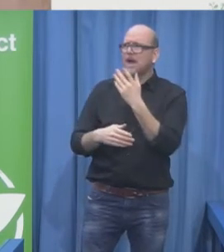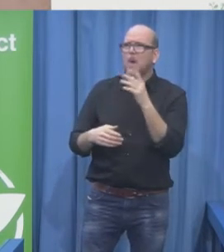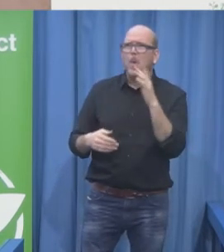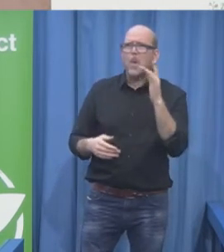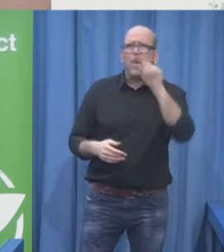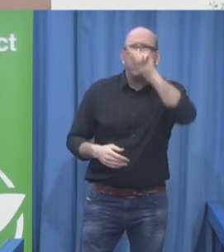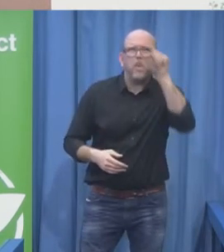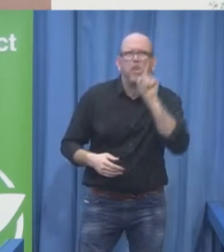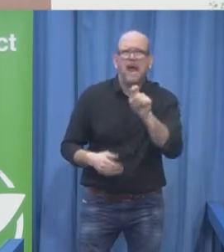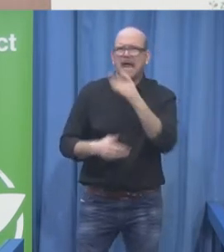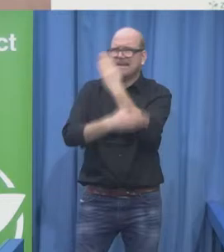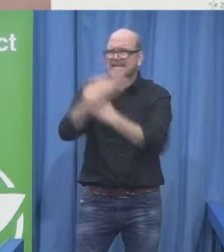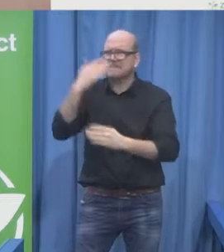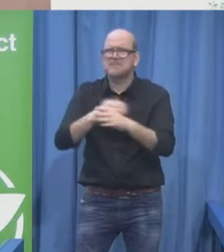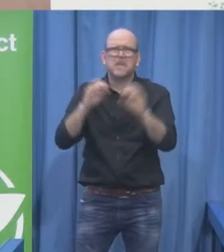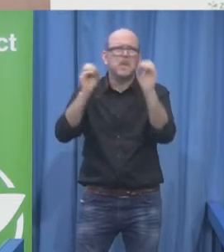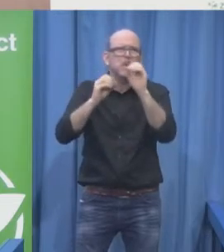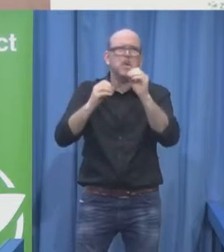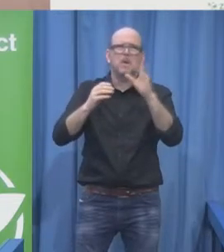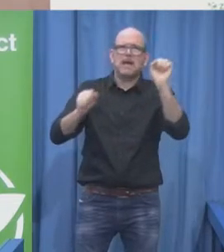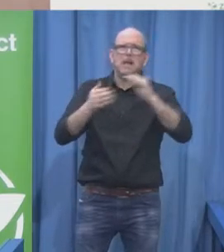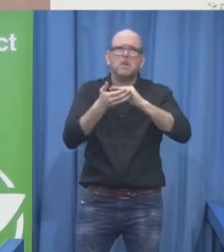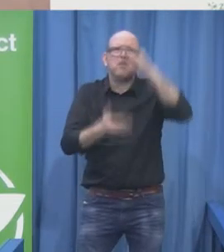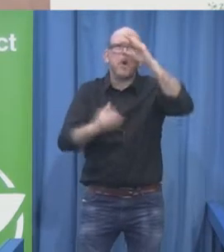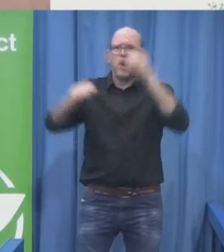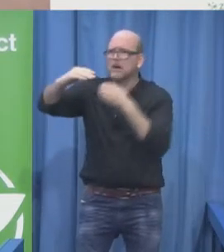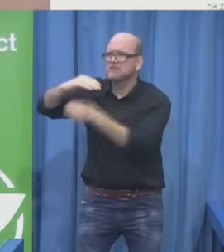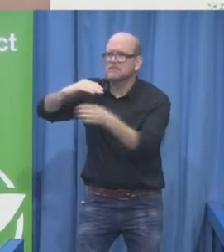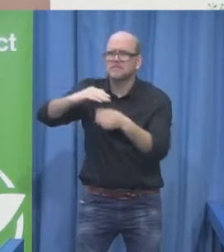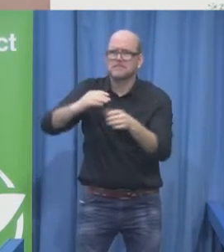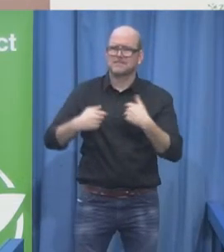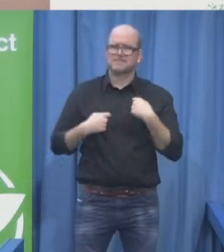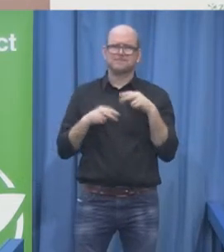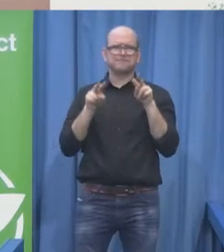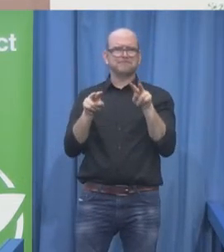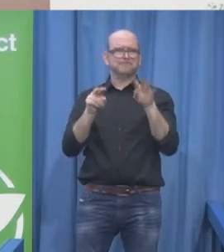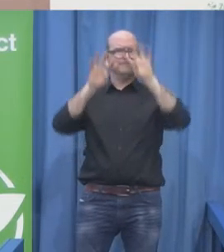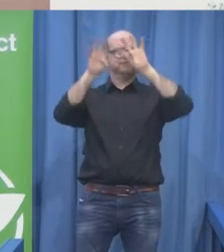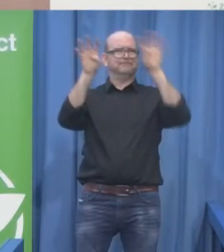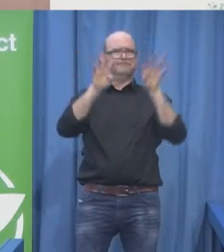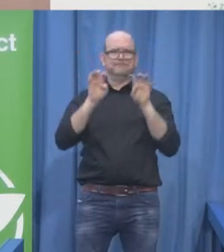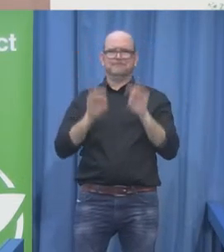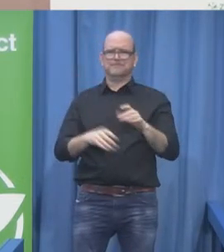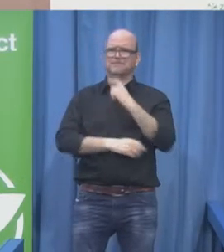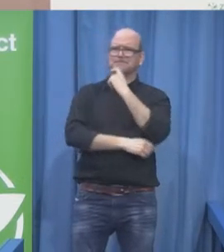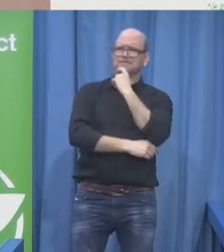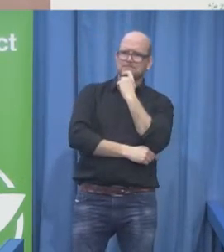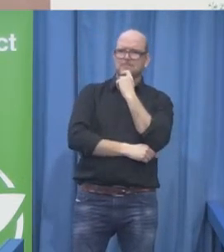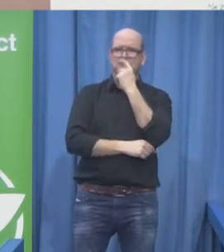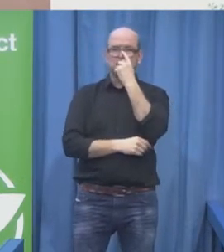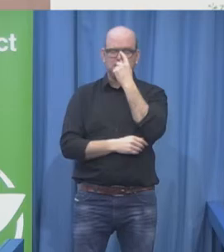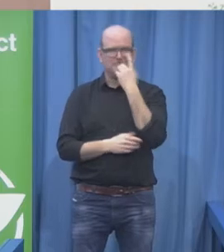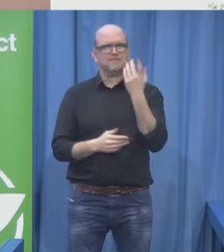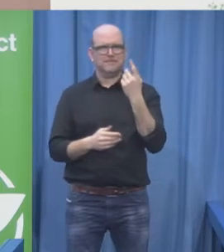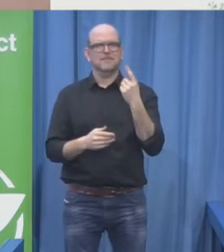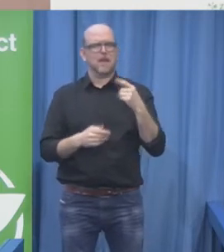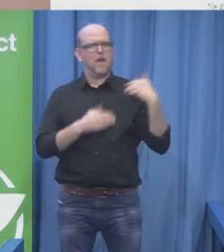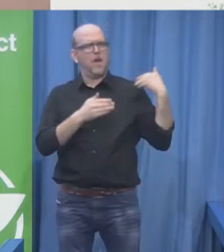See, persons with disabilities are often discouraged from looking for a job.